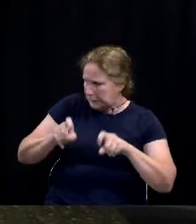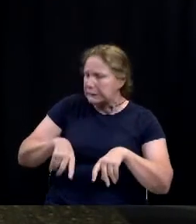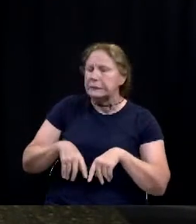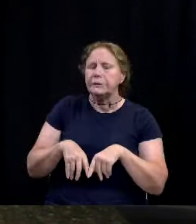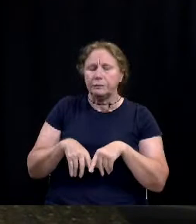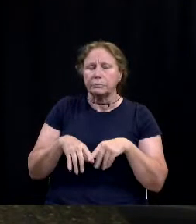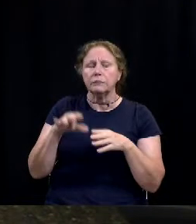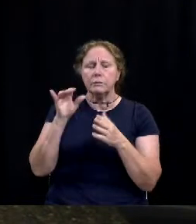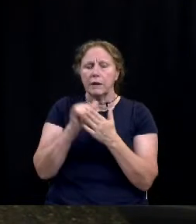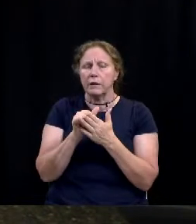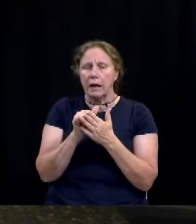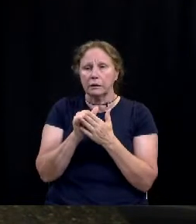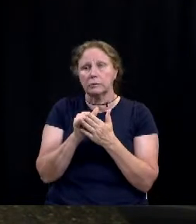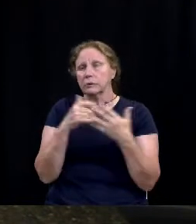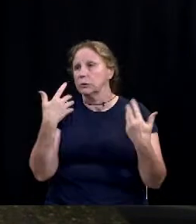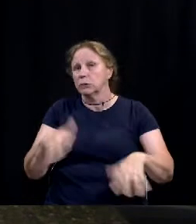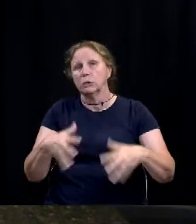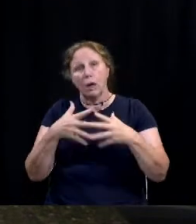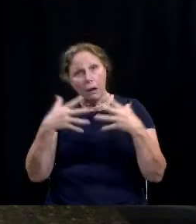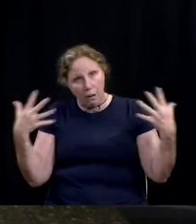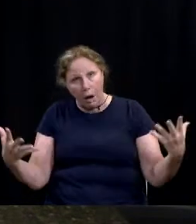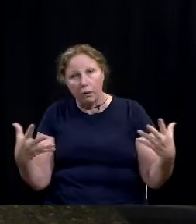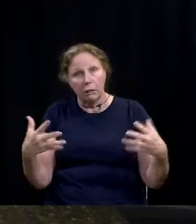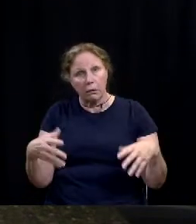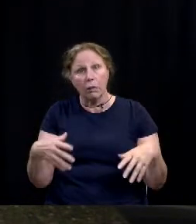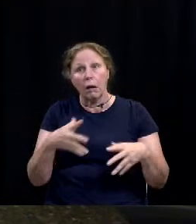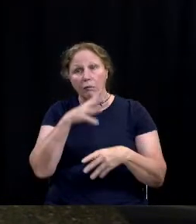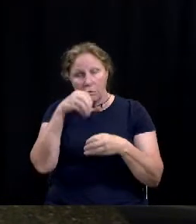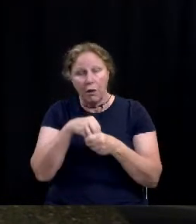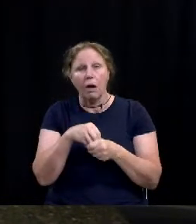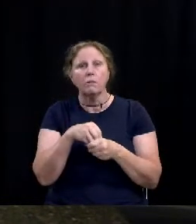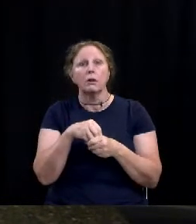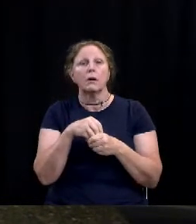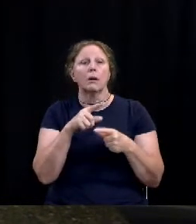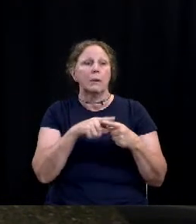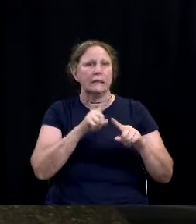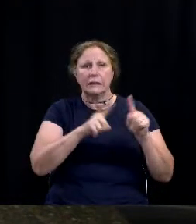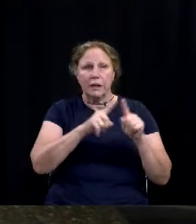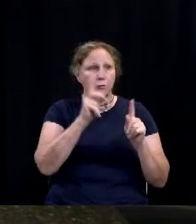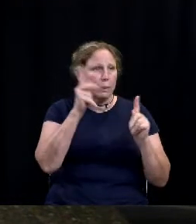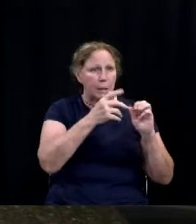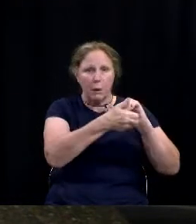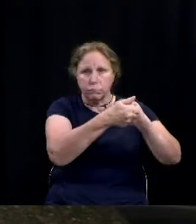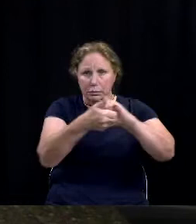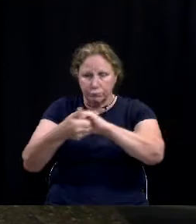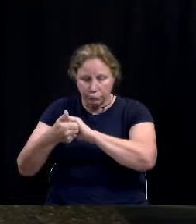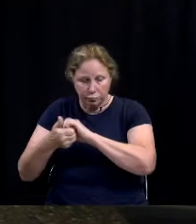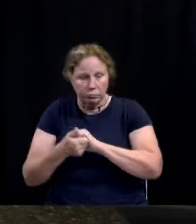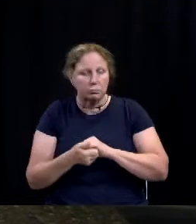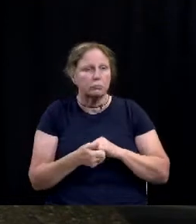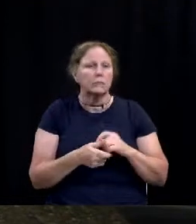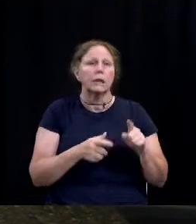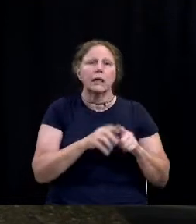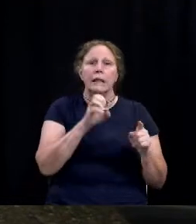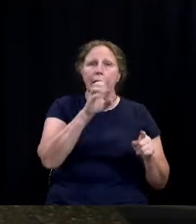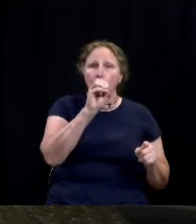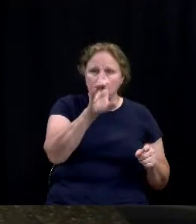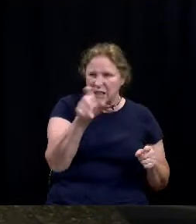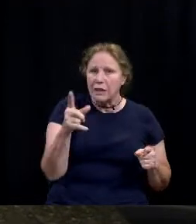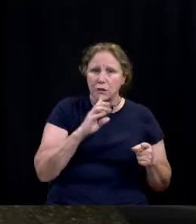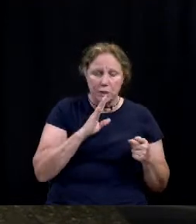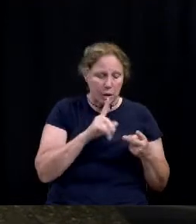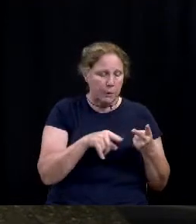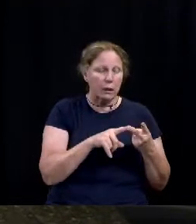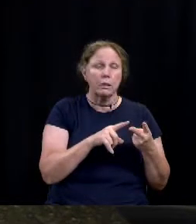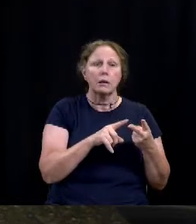That is a huge effort that is being conducted by multiple partners, including the EOC, as you mentioned, as